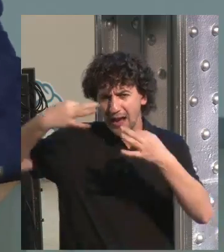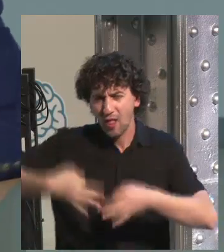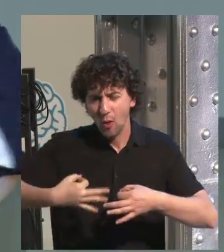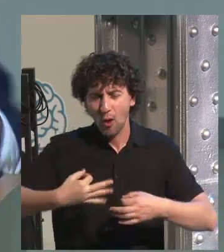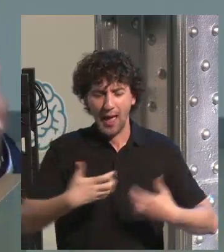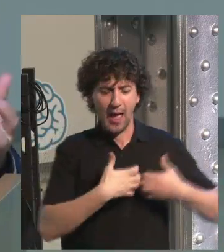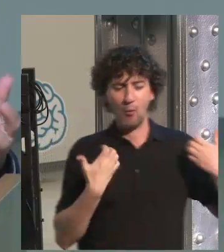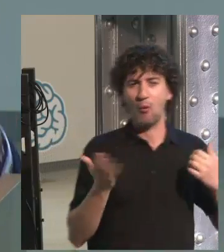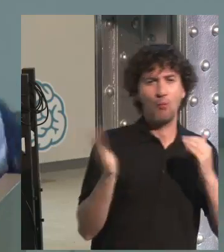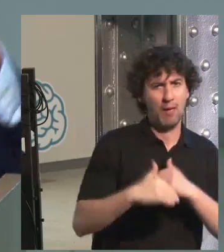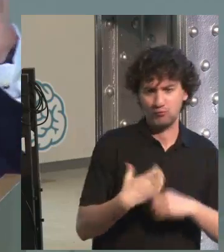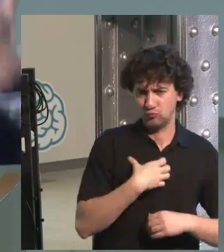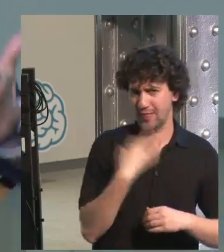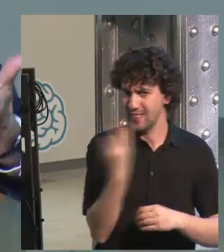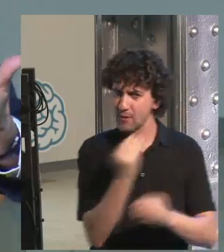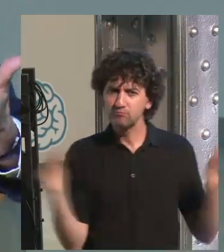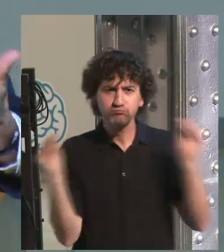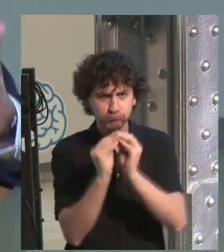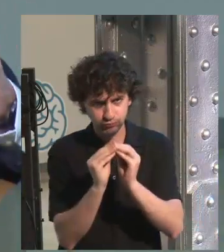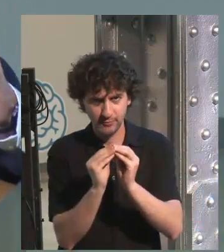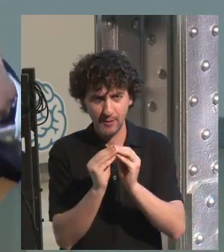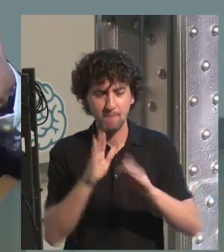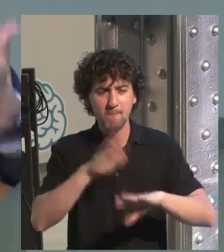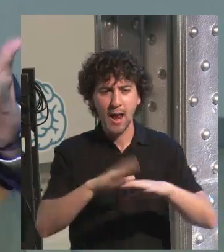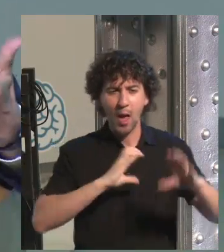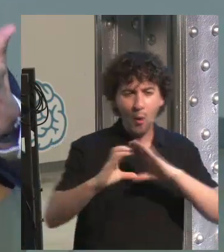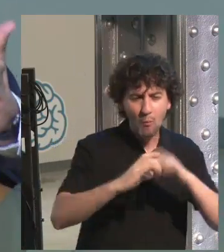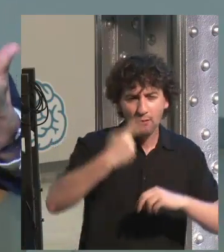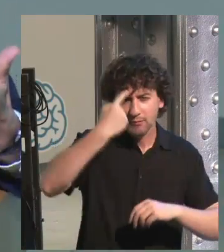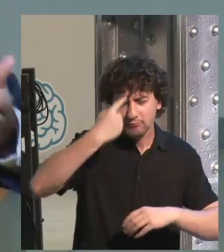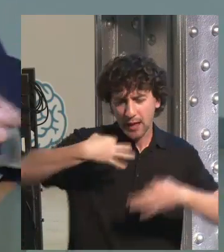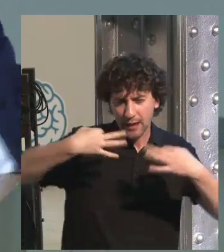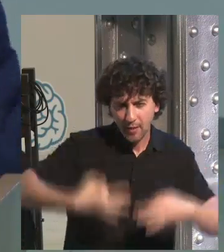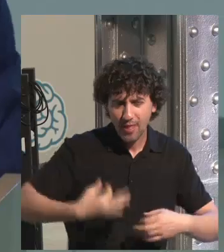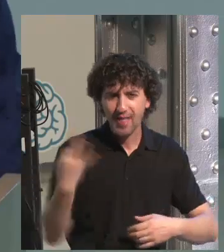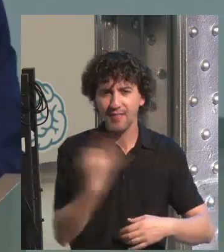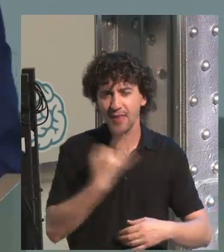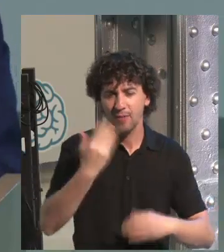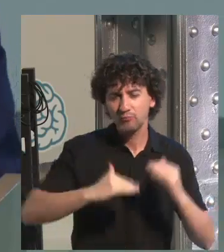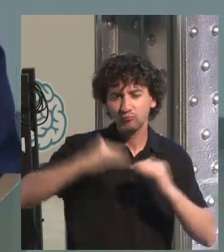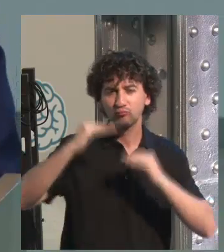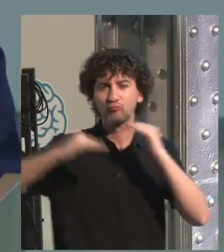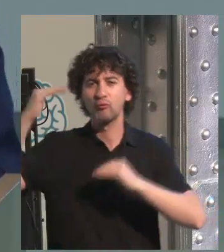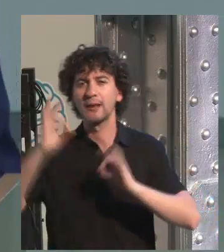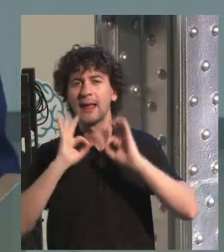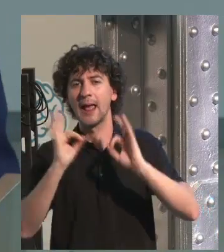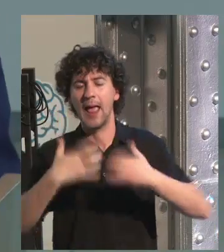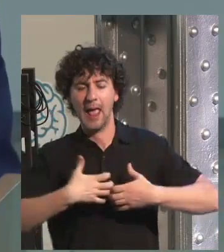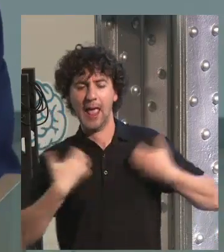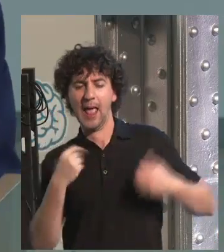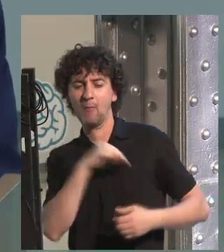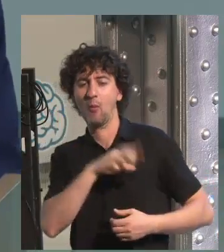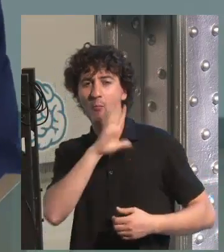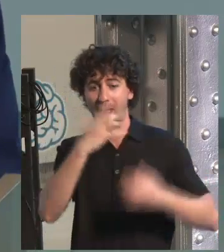There is no reason to think, to communicate or to do whatever you might